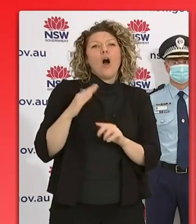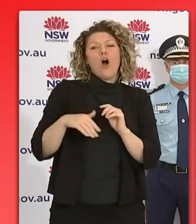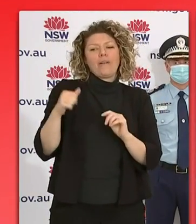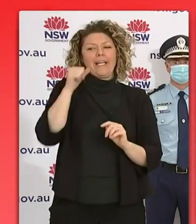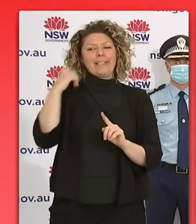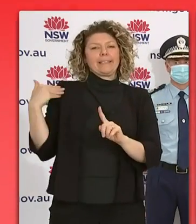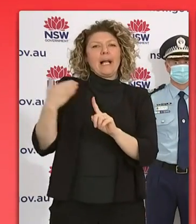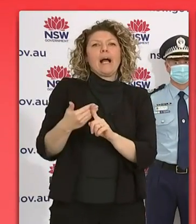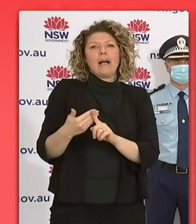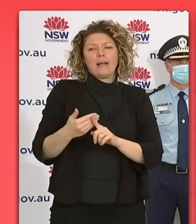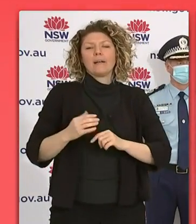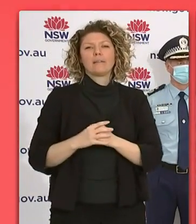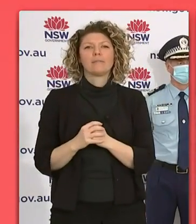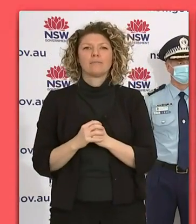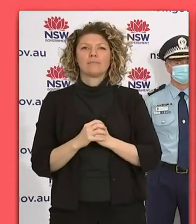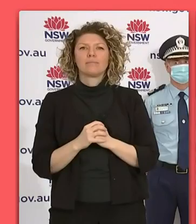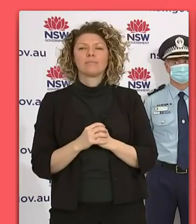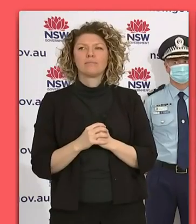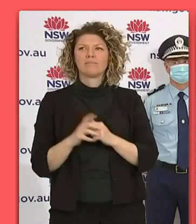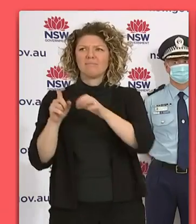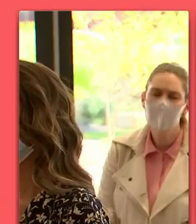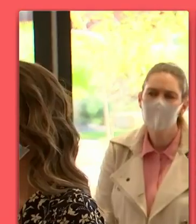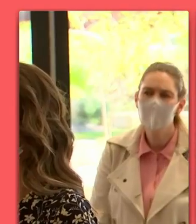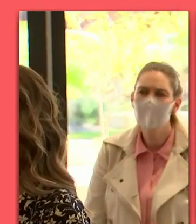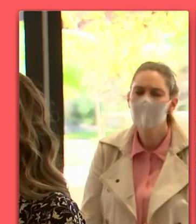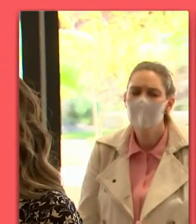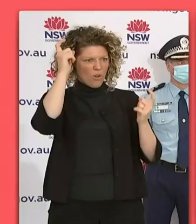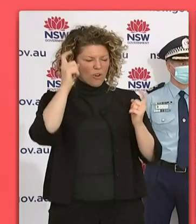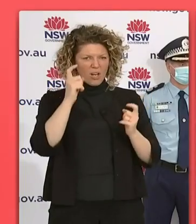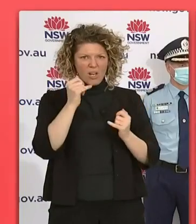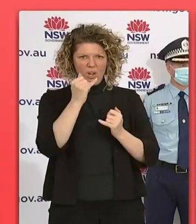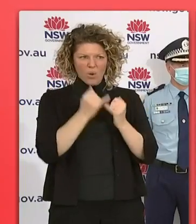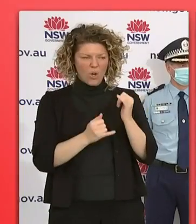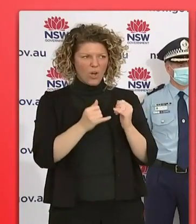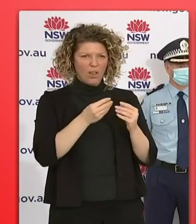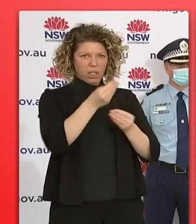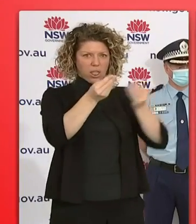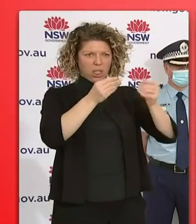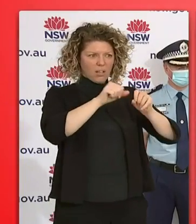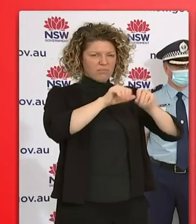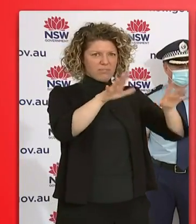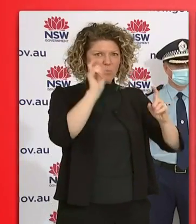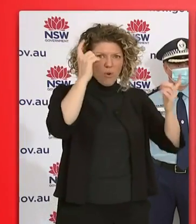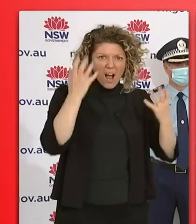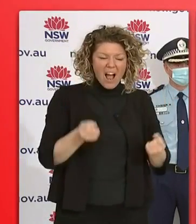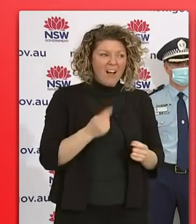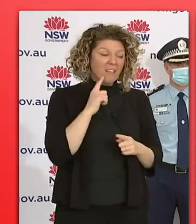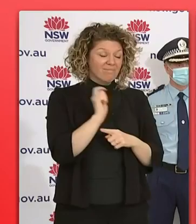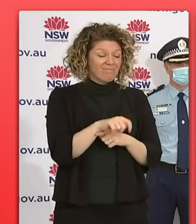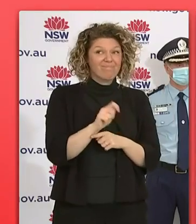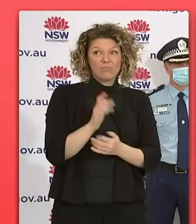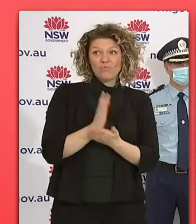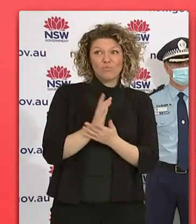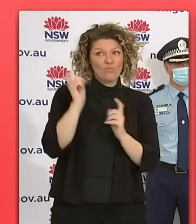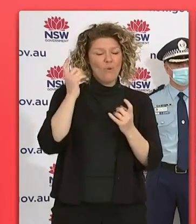That's obviously incredibly concerning that level of transmission in, in that area. Um, that's right. And so we are